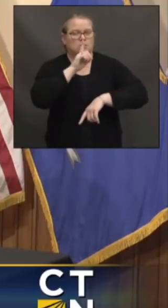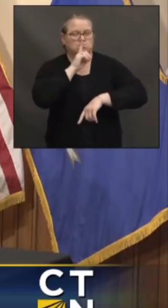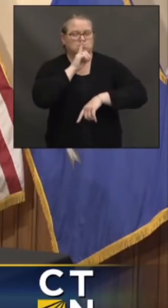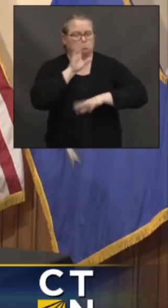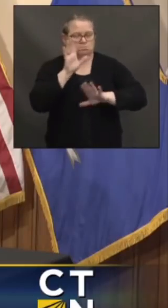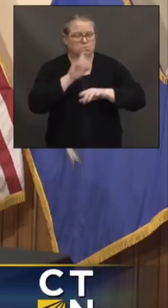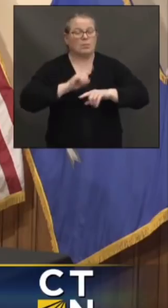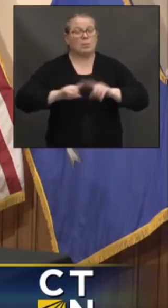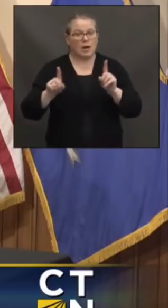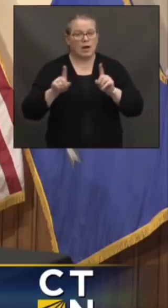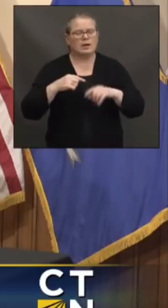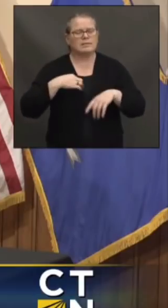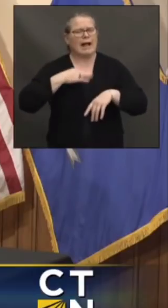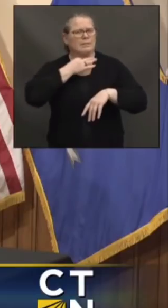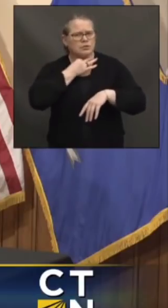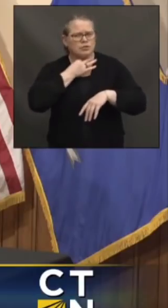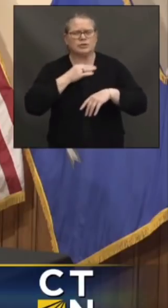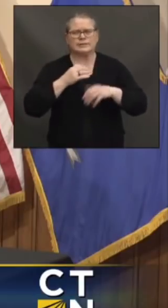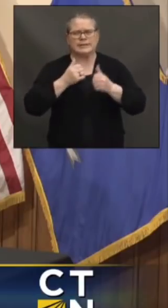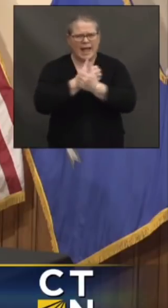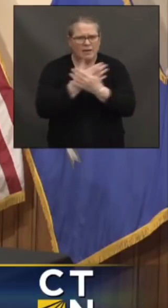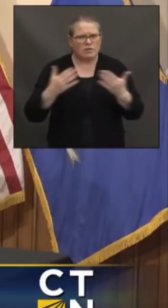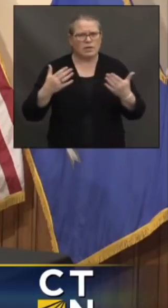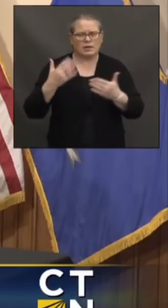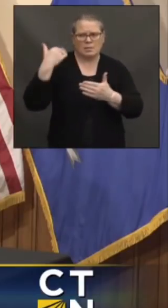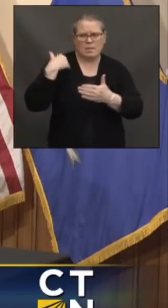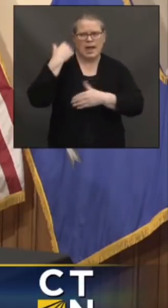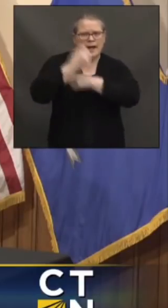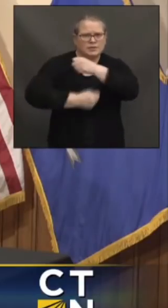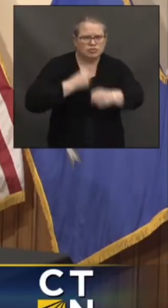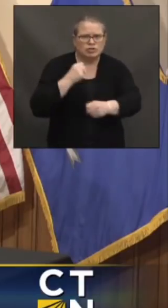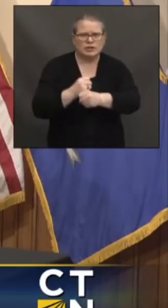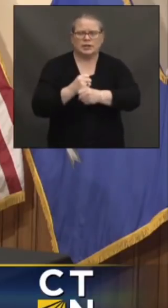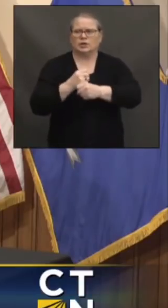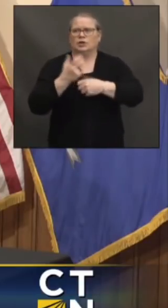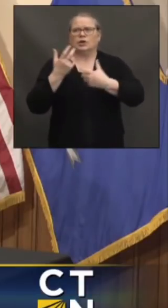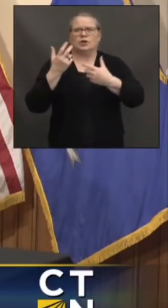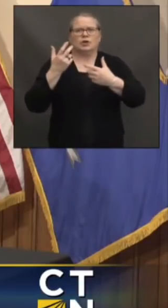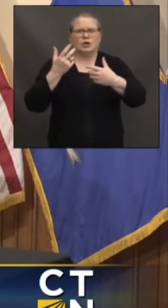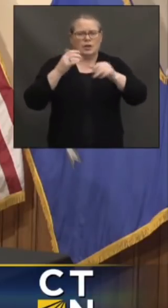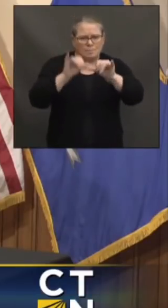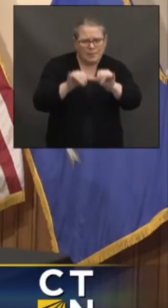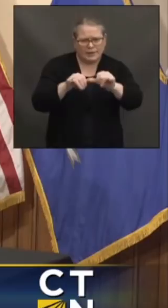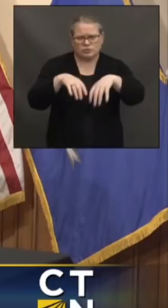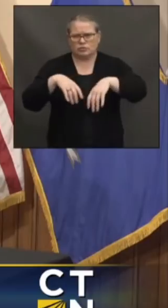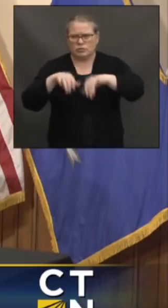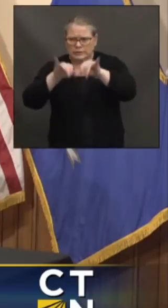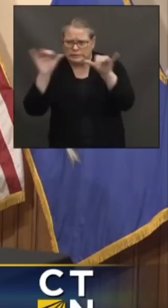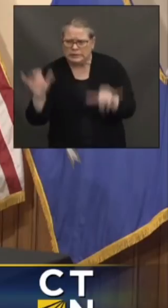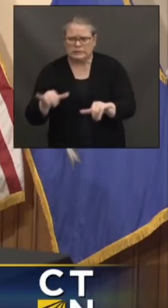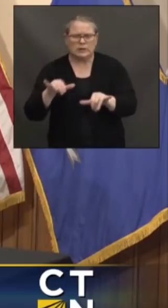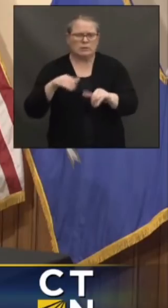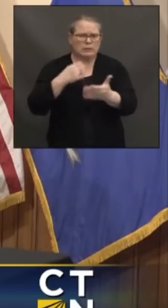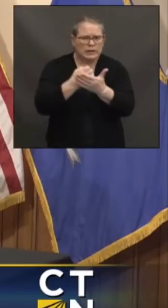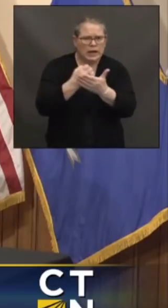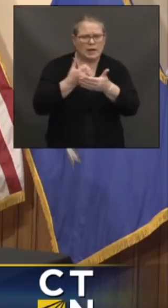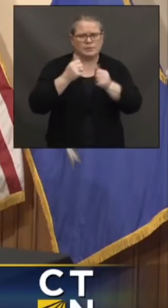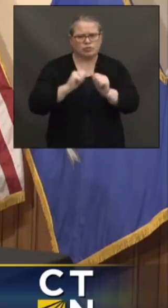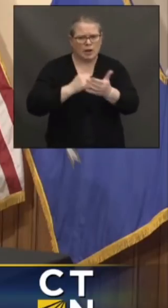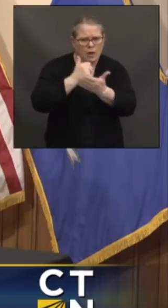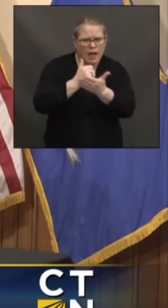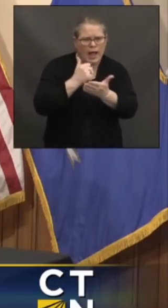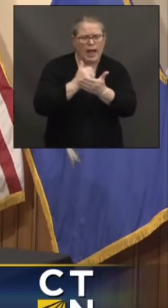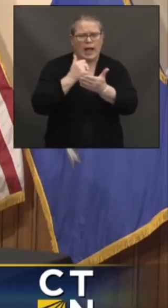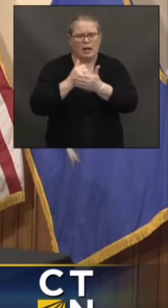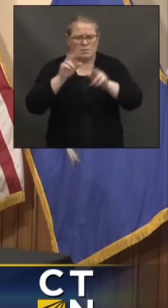in the metrics, trying to help the economy, and so on and so forth, how much do you have to consider that particularly